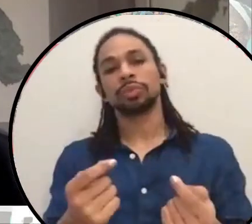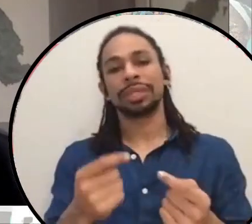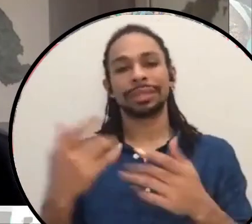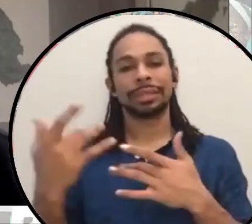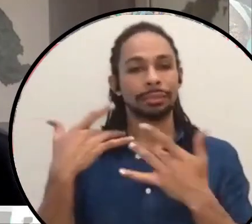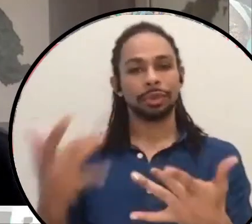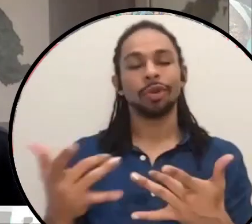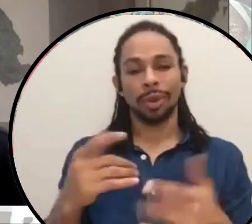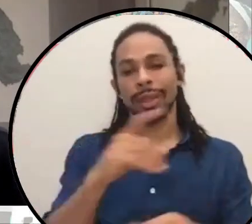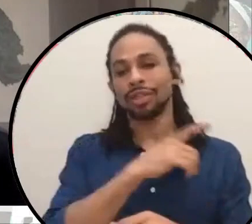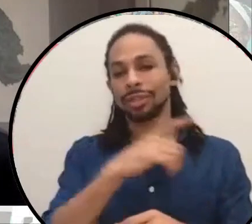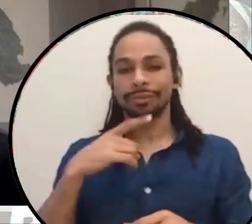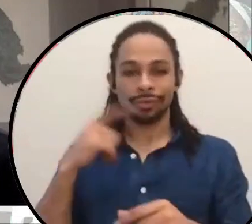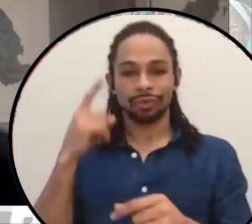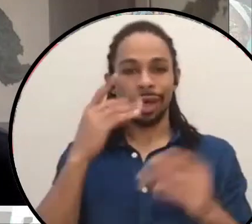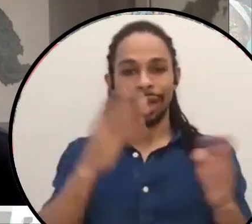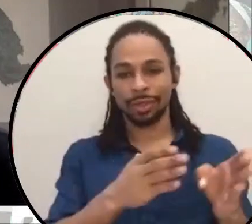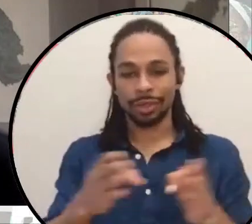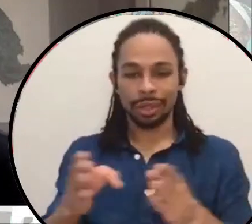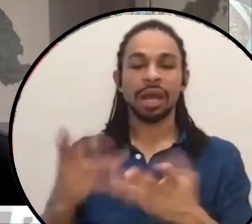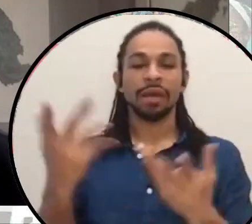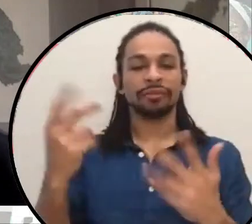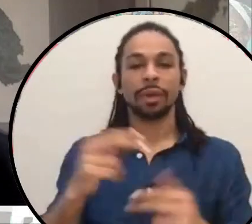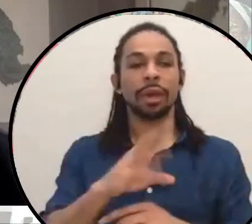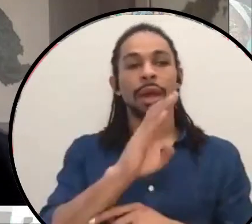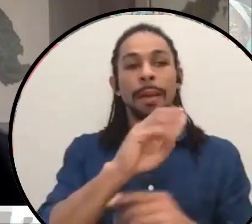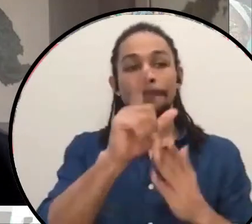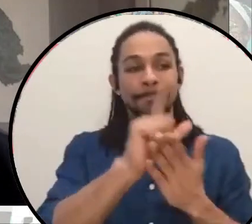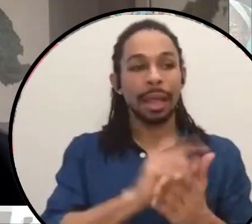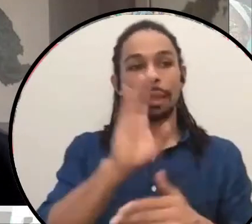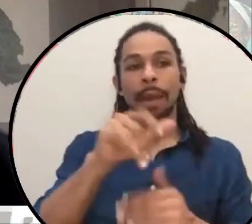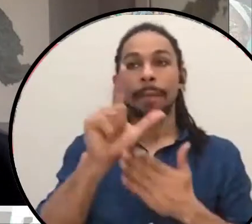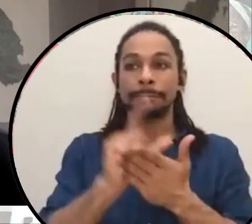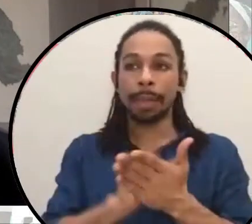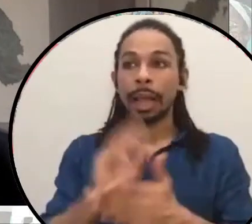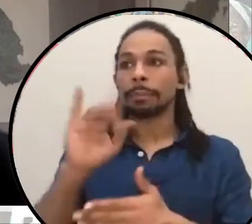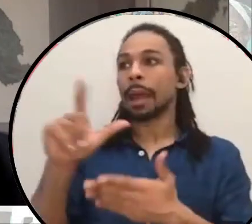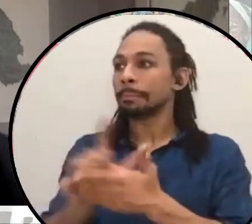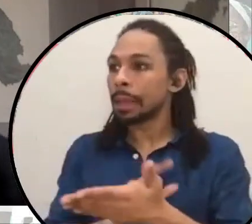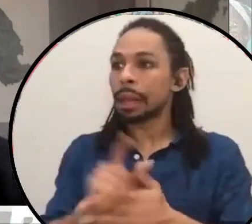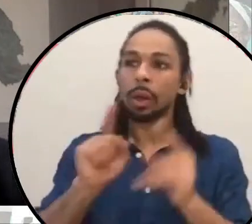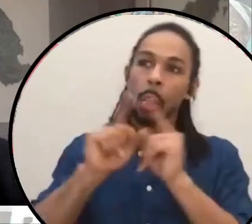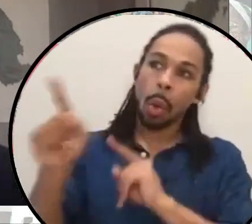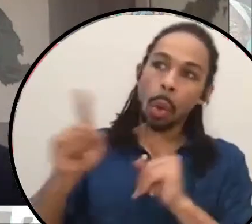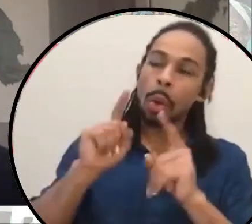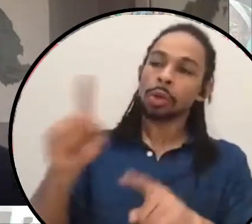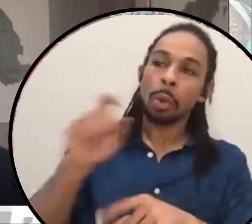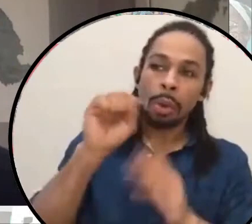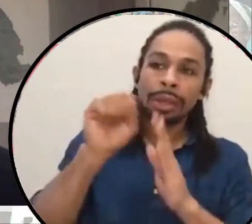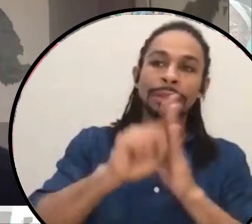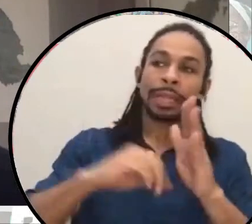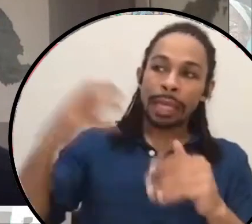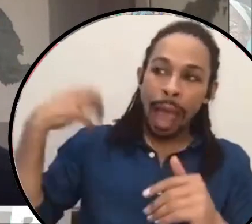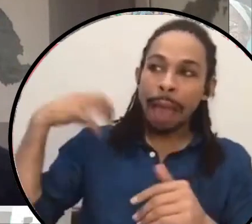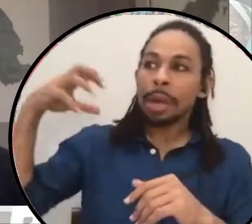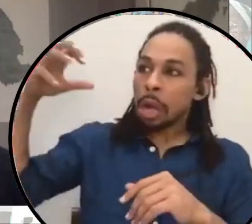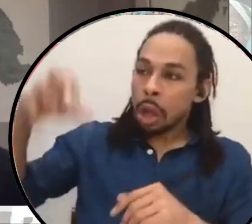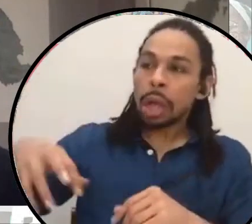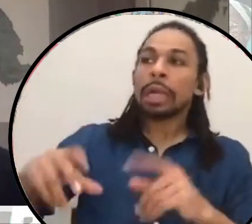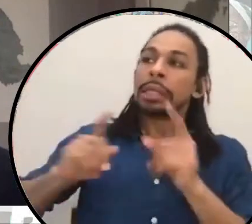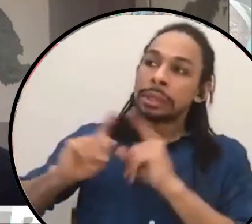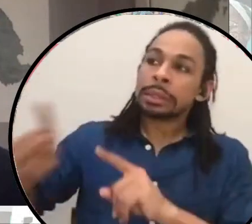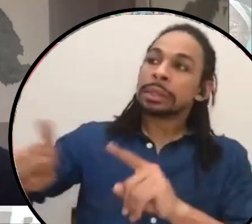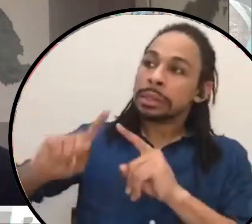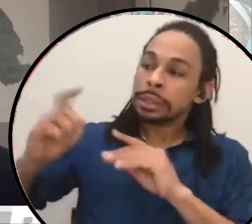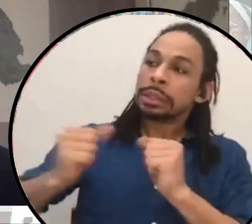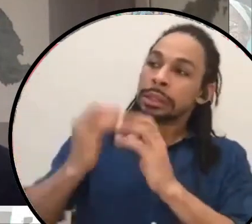strategy of like bill by bill, battling it out in the state Capitol, we're trying to just run a popular campaign against